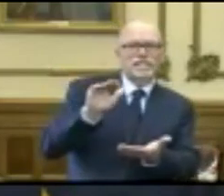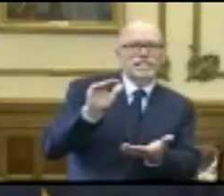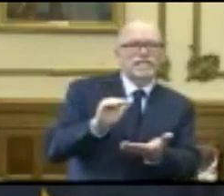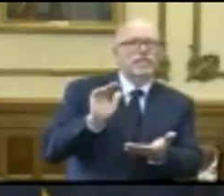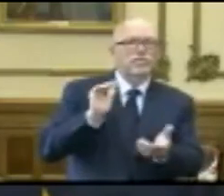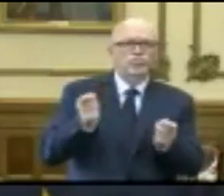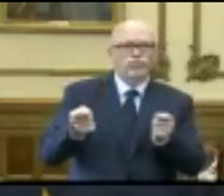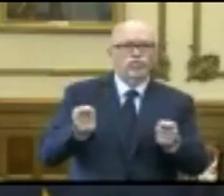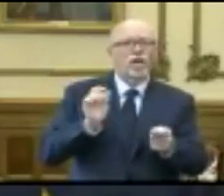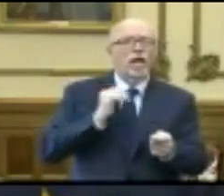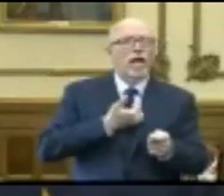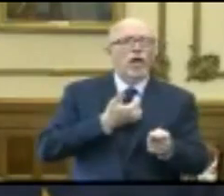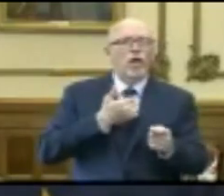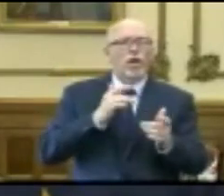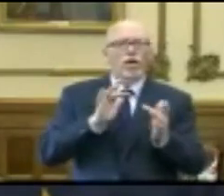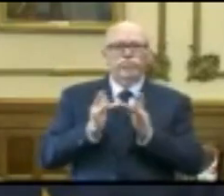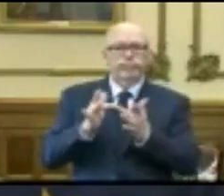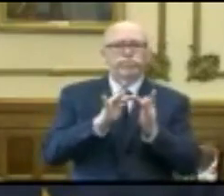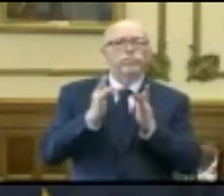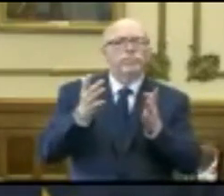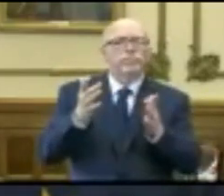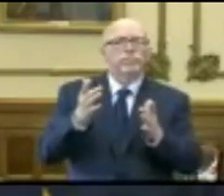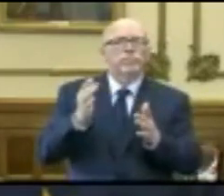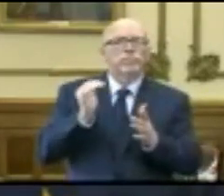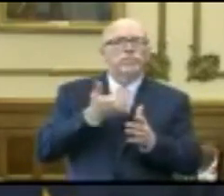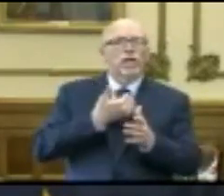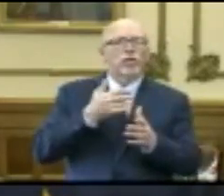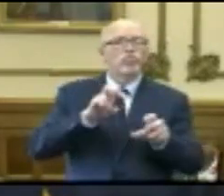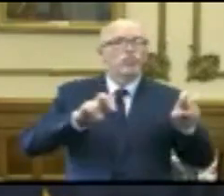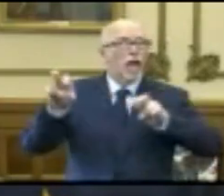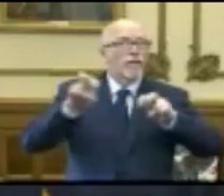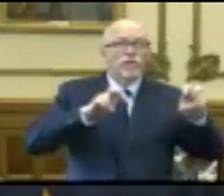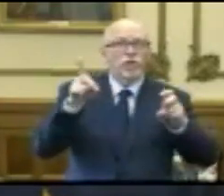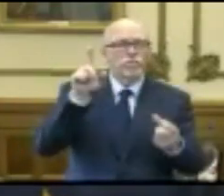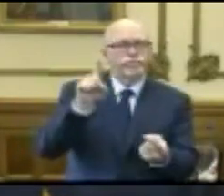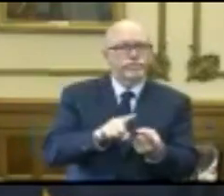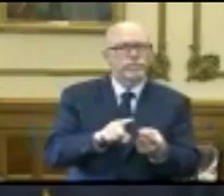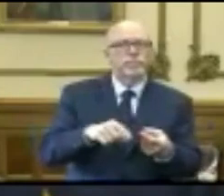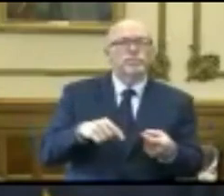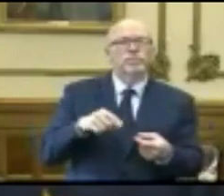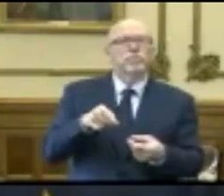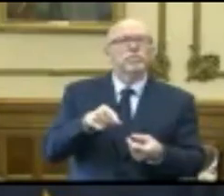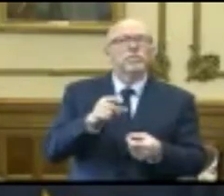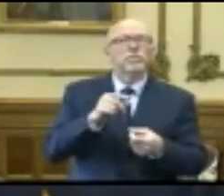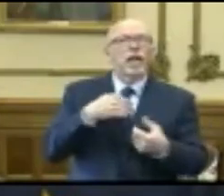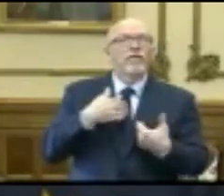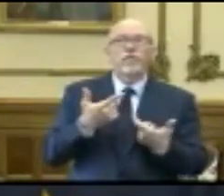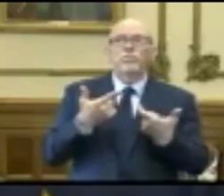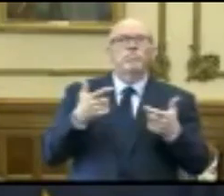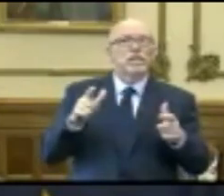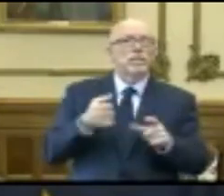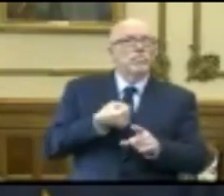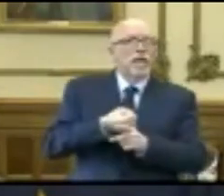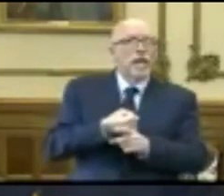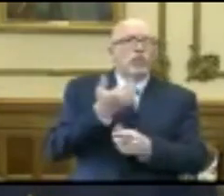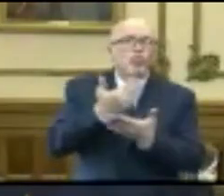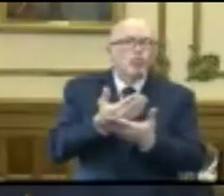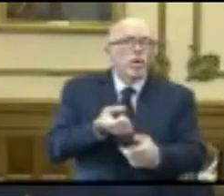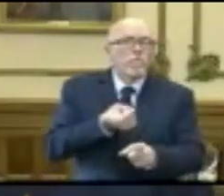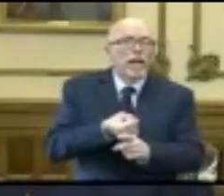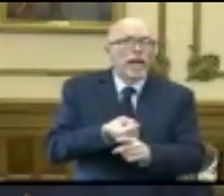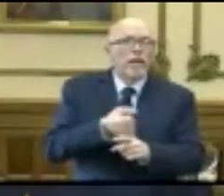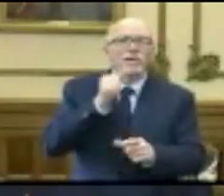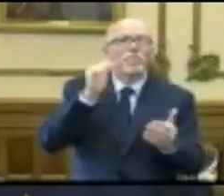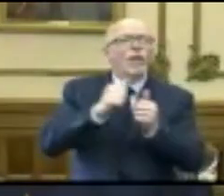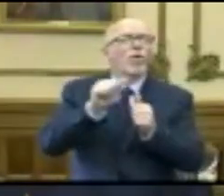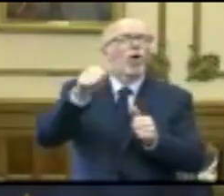connections and our travel, and that's had a significant positive impact, unlike in some